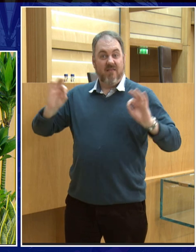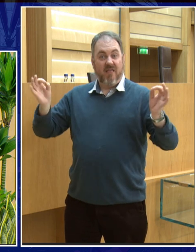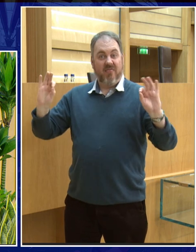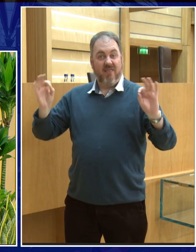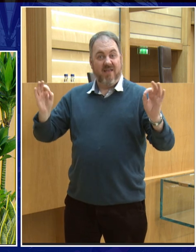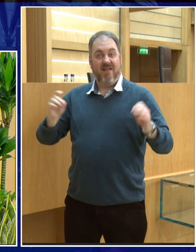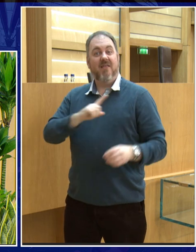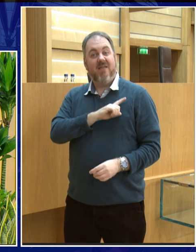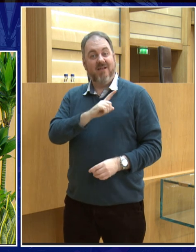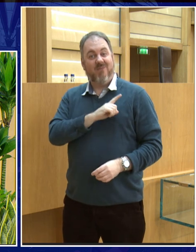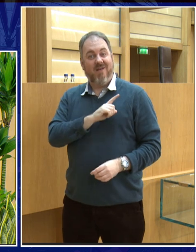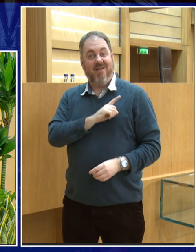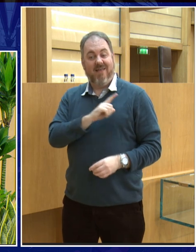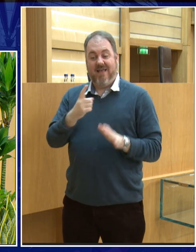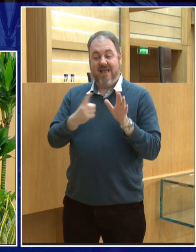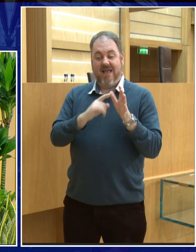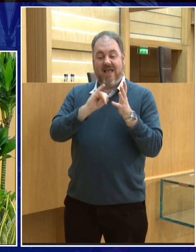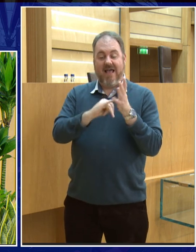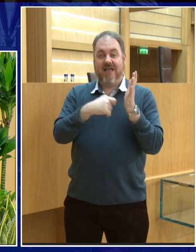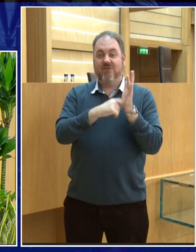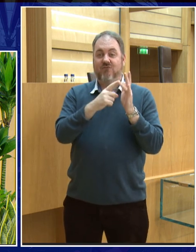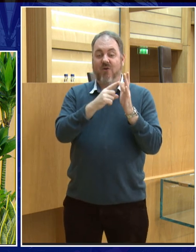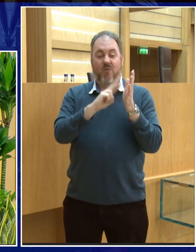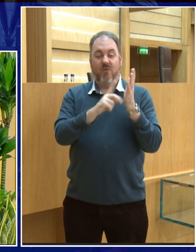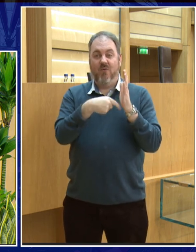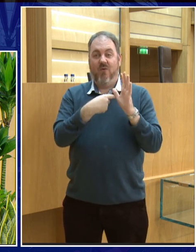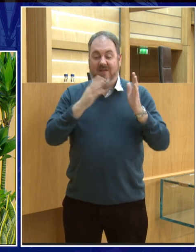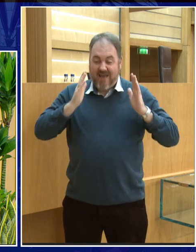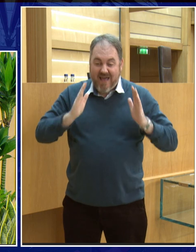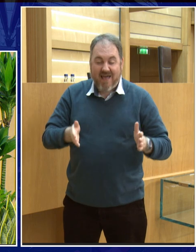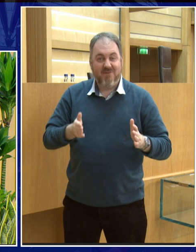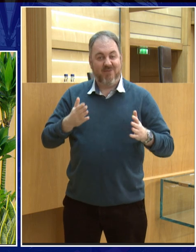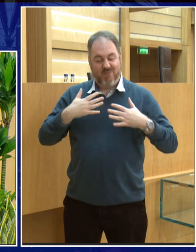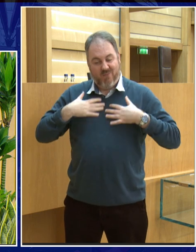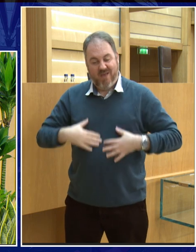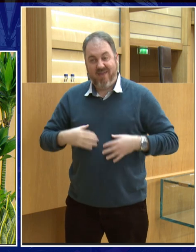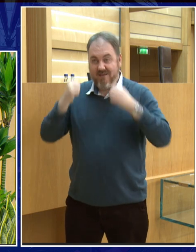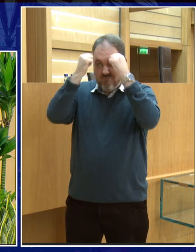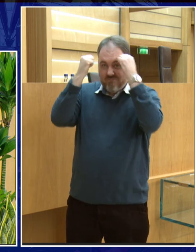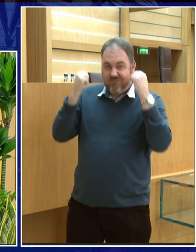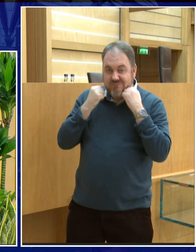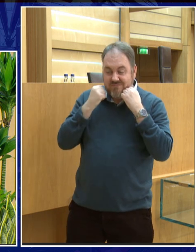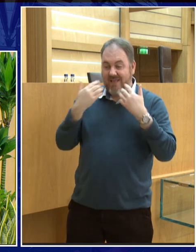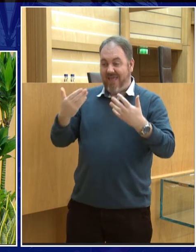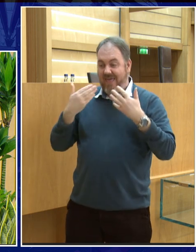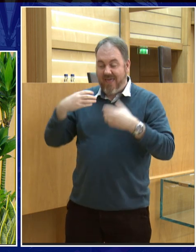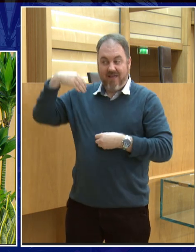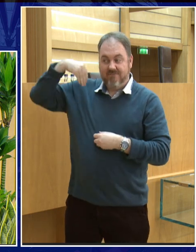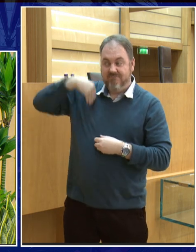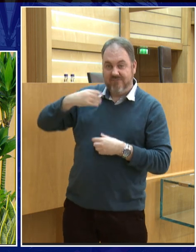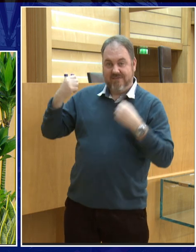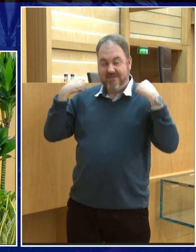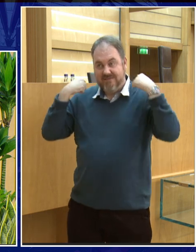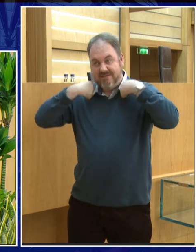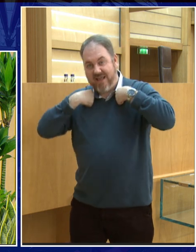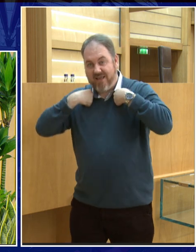suit to protect them from the temperature range, but also to provide an environment where they can breathe and they can survive as humans. So a life